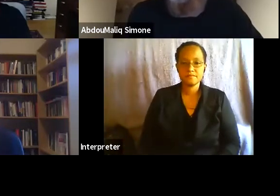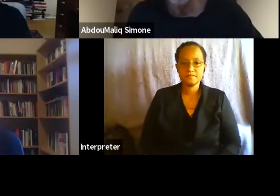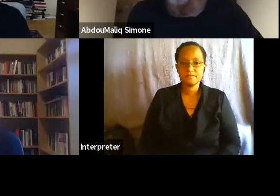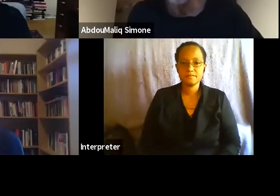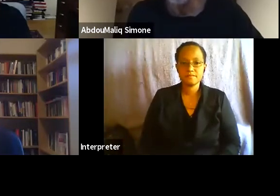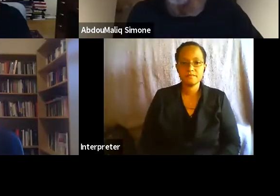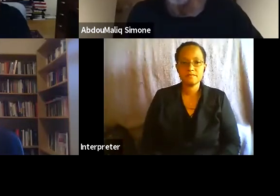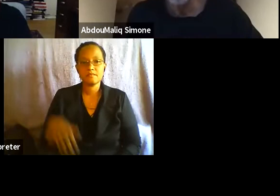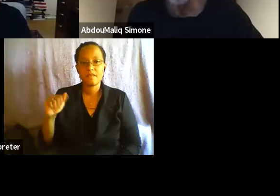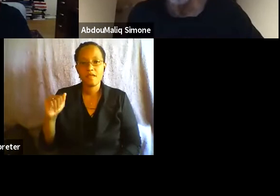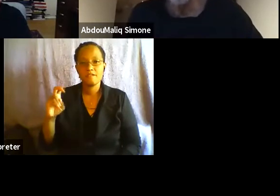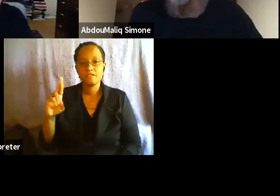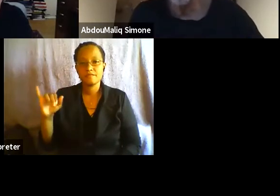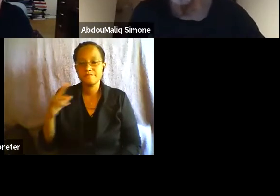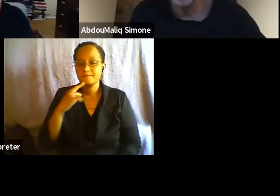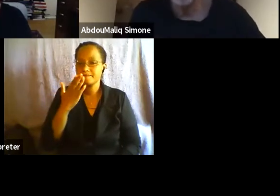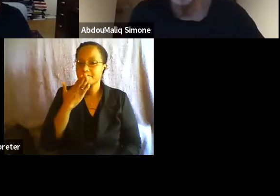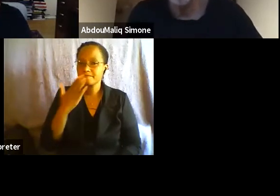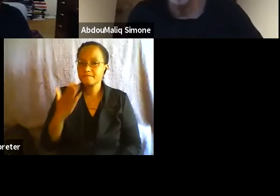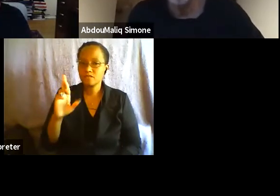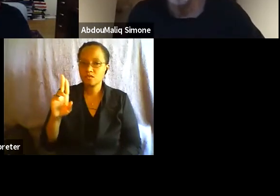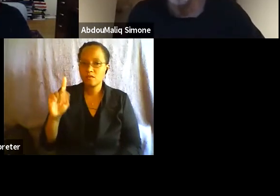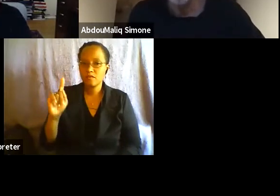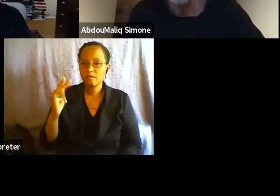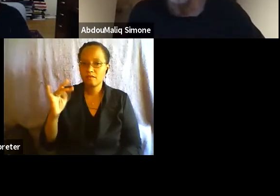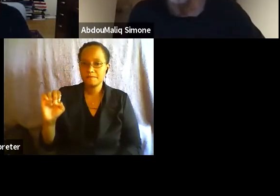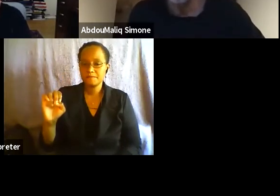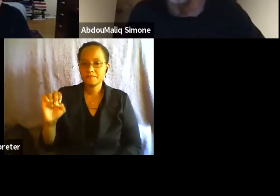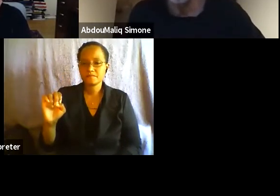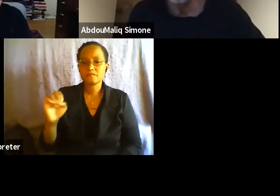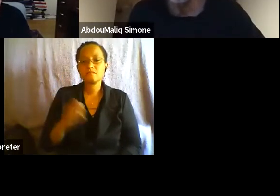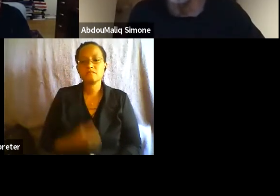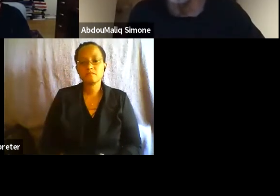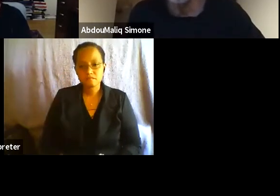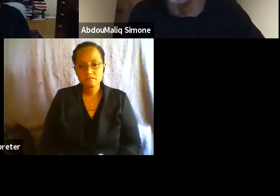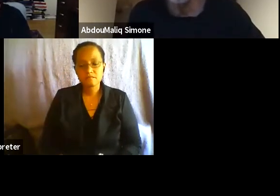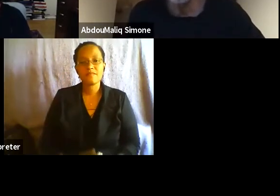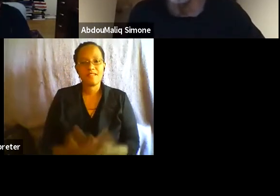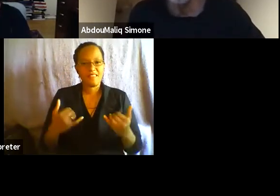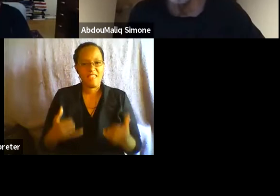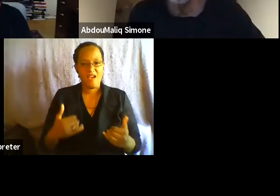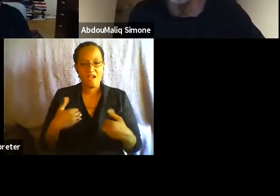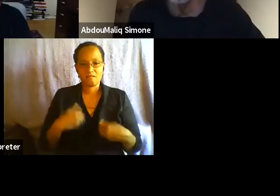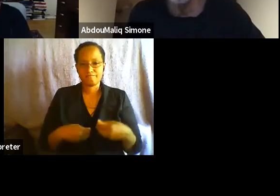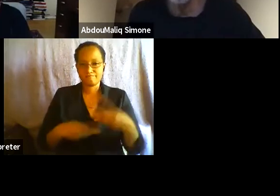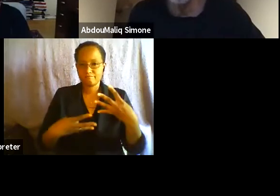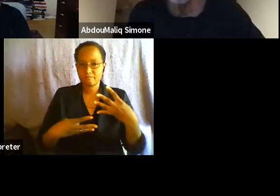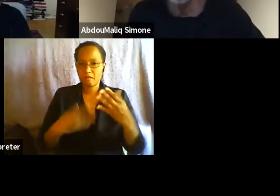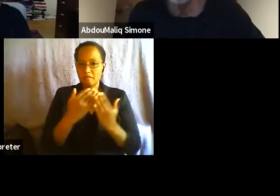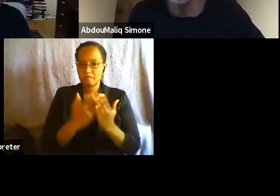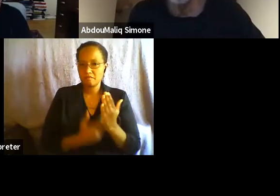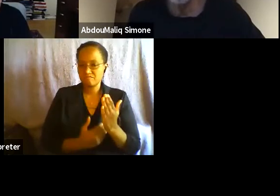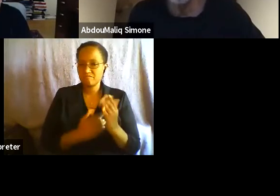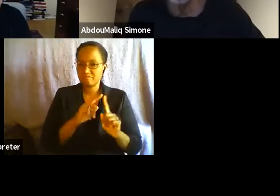Thanks, Ruthie. Okay, so I now have a list of some questions from the audience